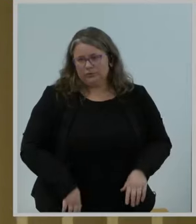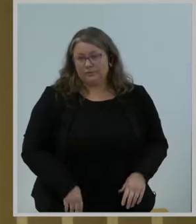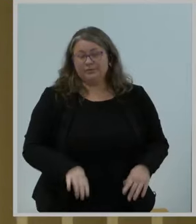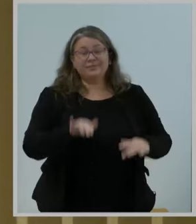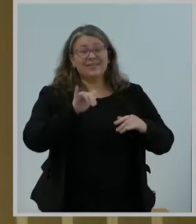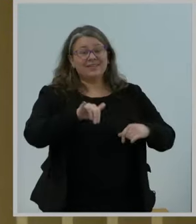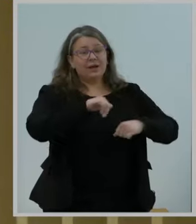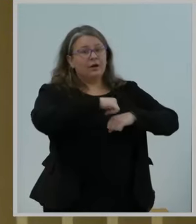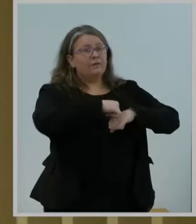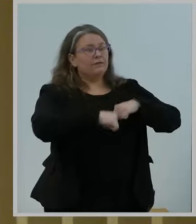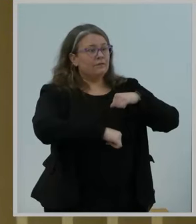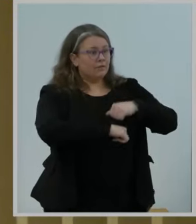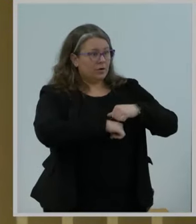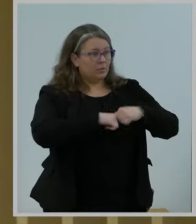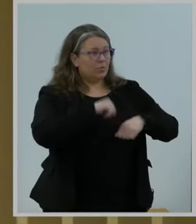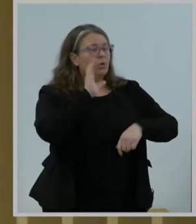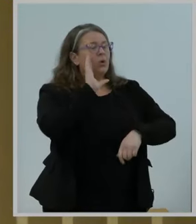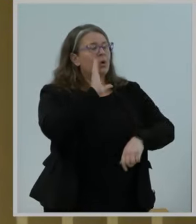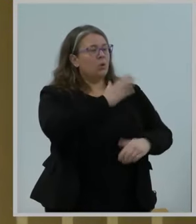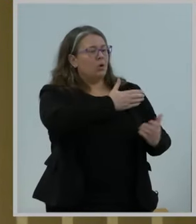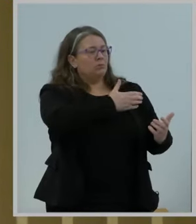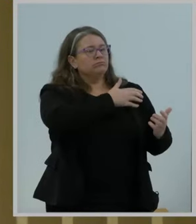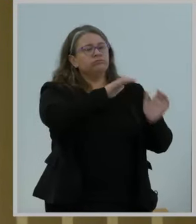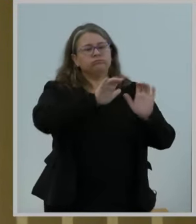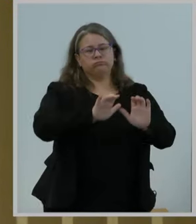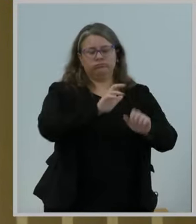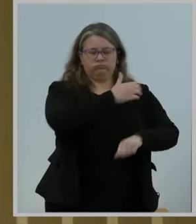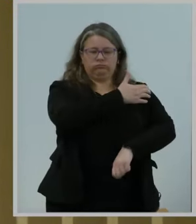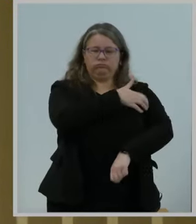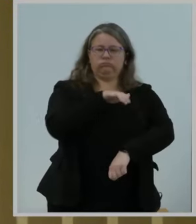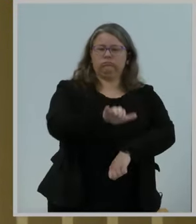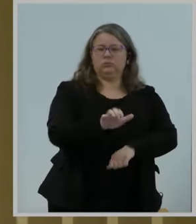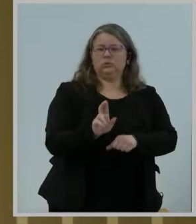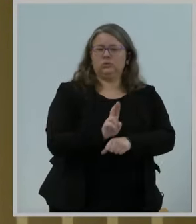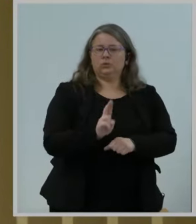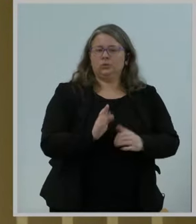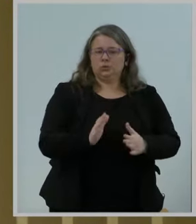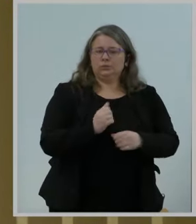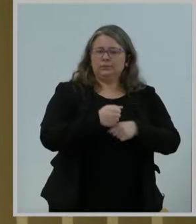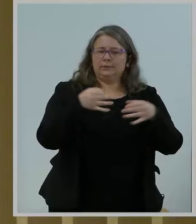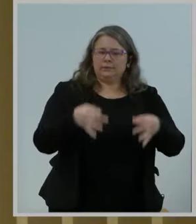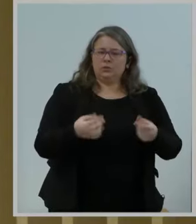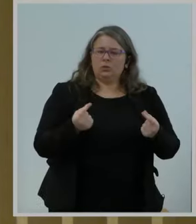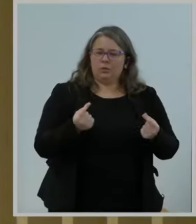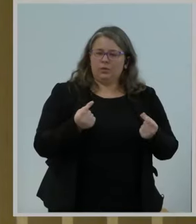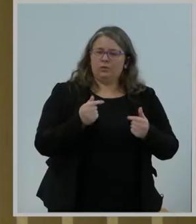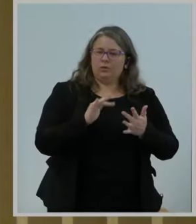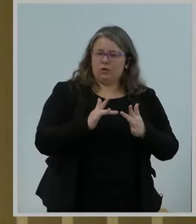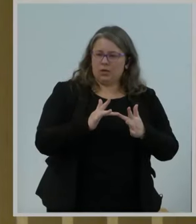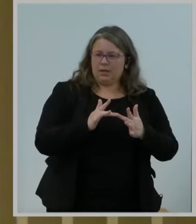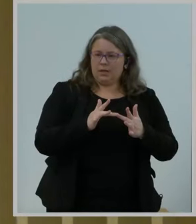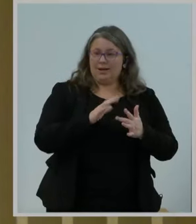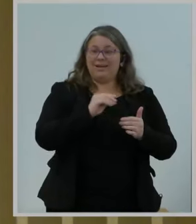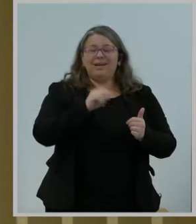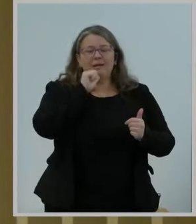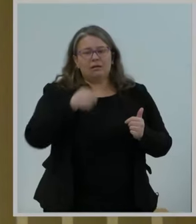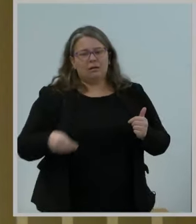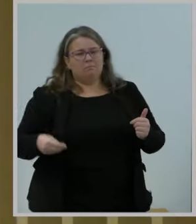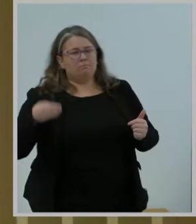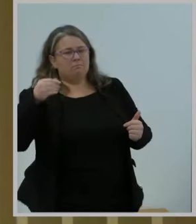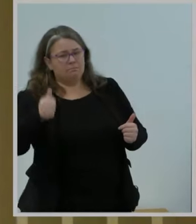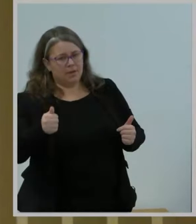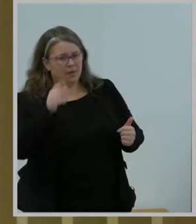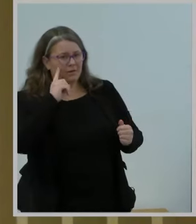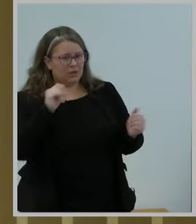in charge of what they do online and not the companies that they pay for a connection. It's a framework that protects